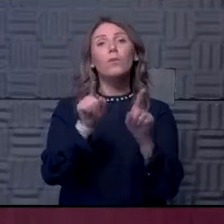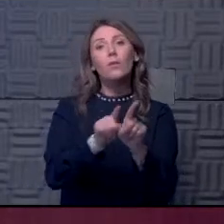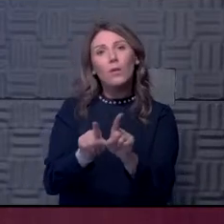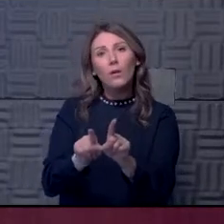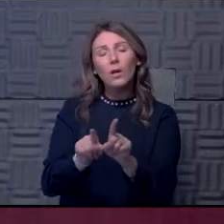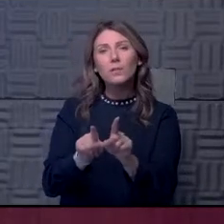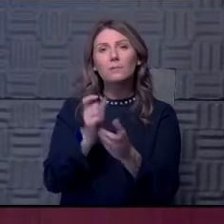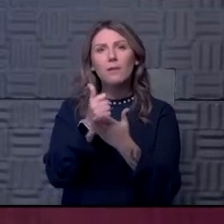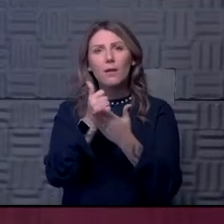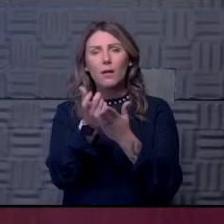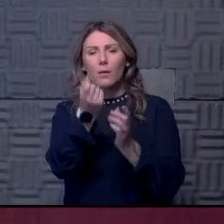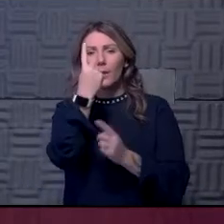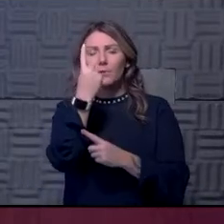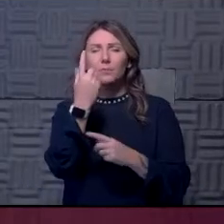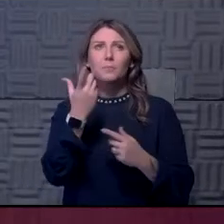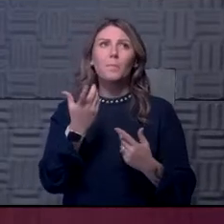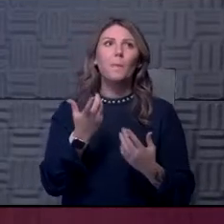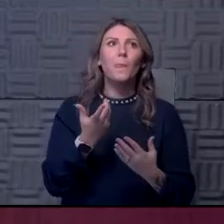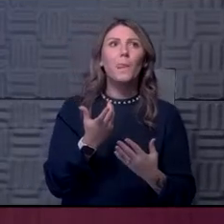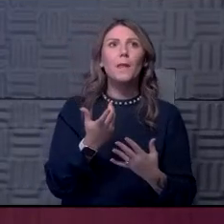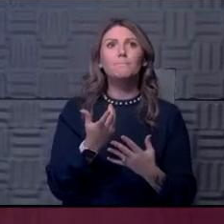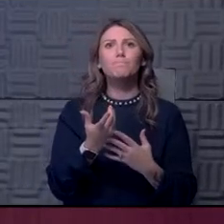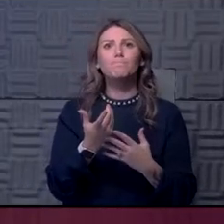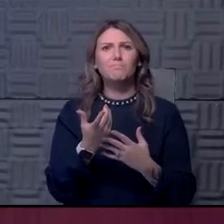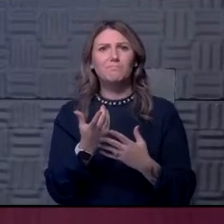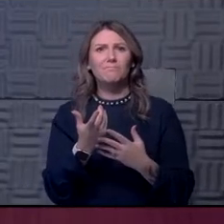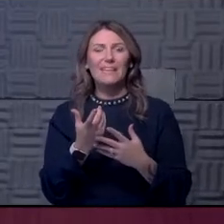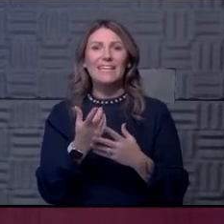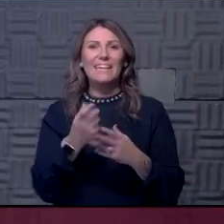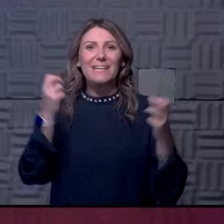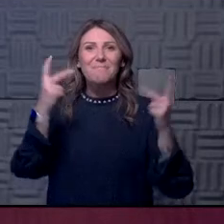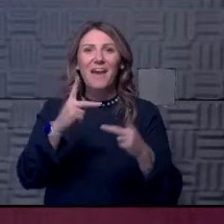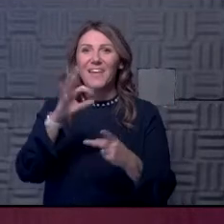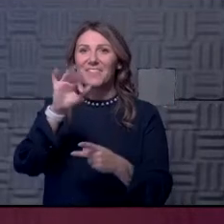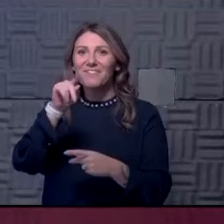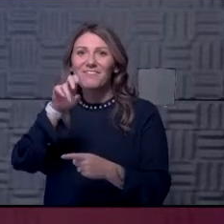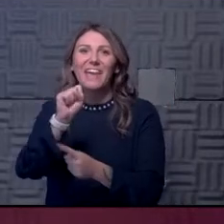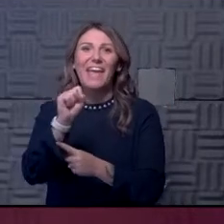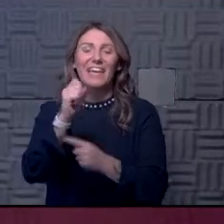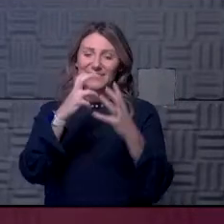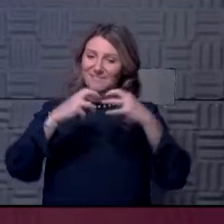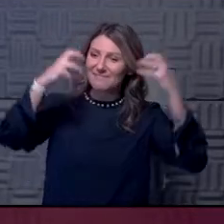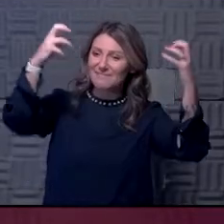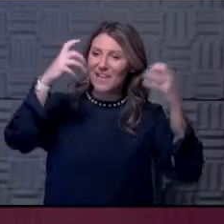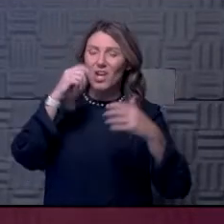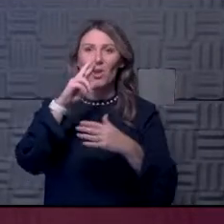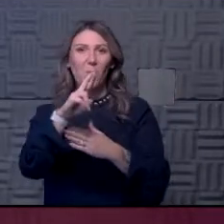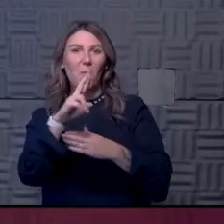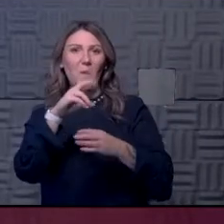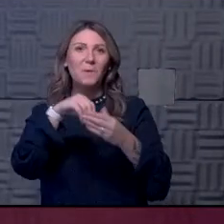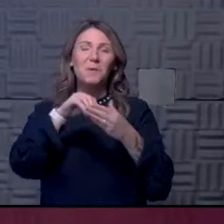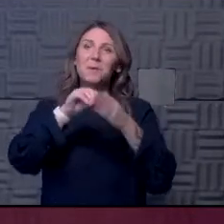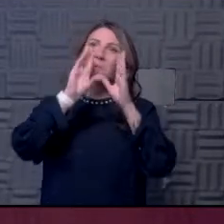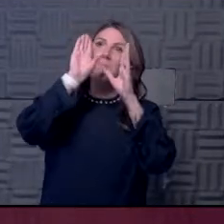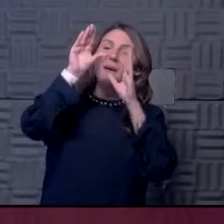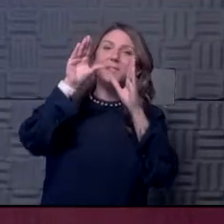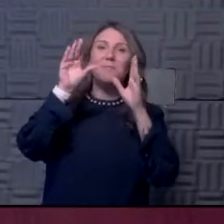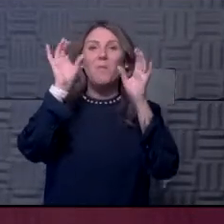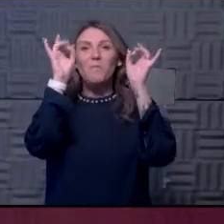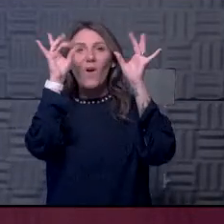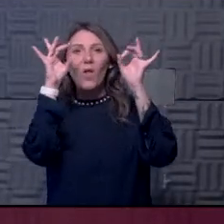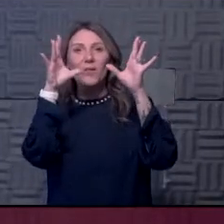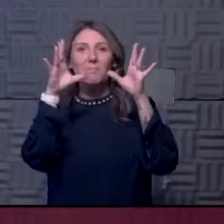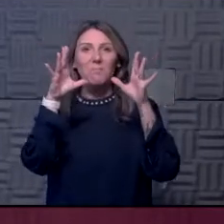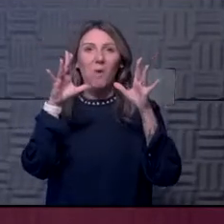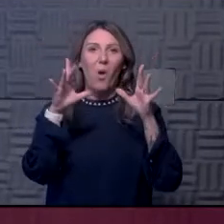helping us understand how to put fans in the stadium or put fans into a field house or into the volleyball arena. Um,